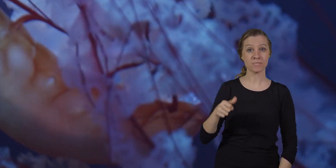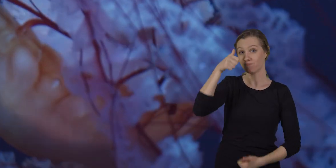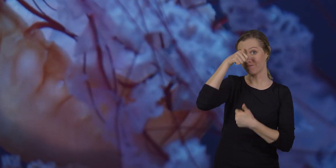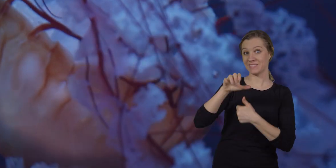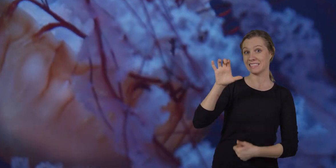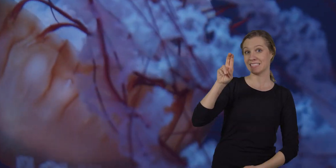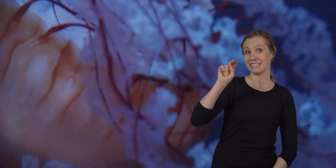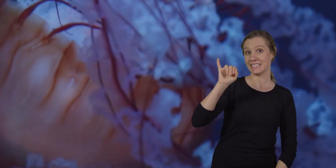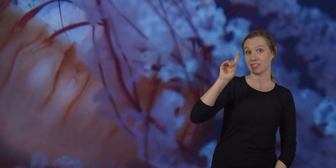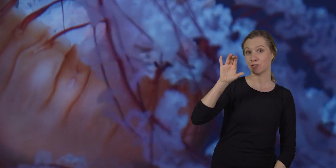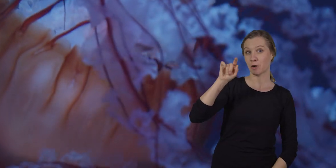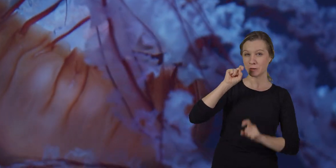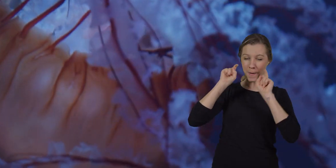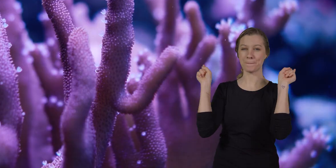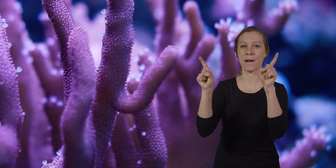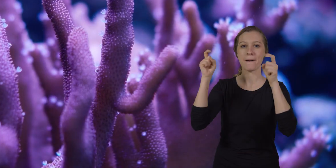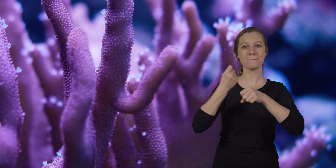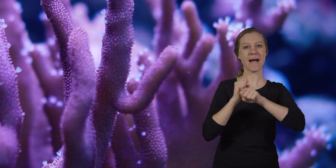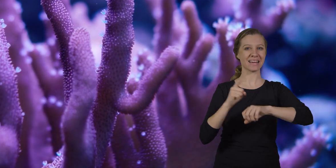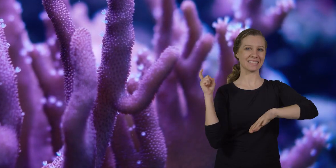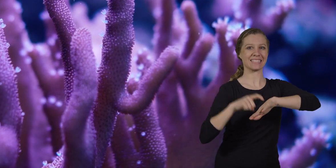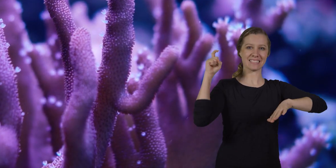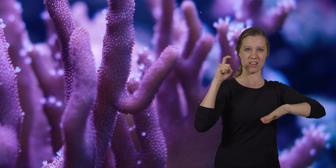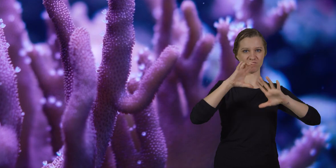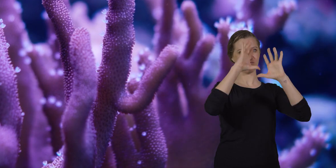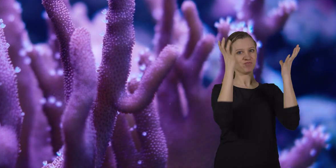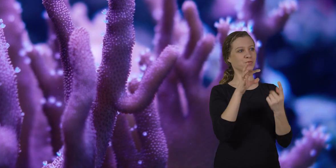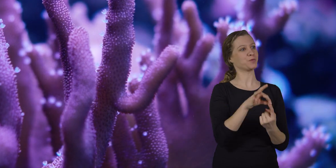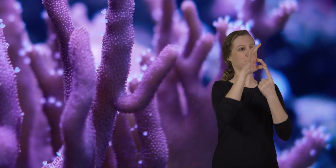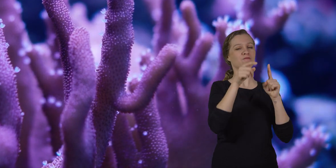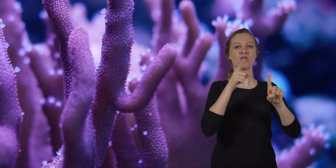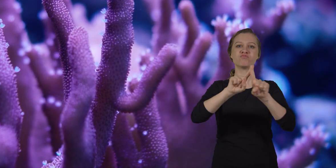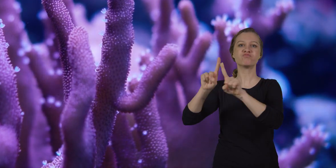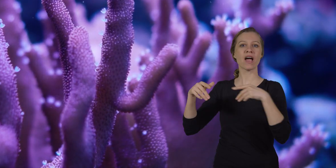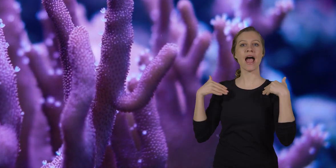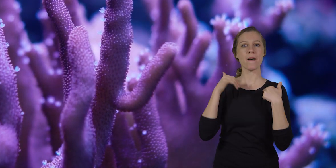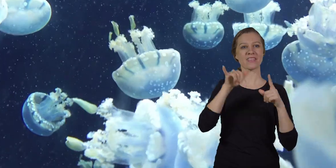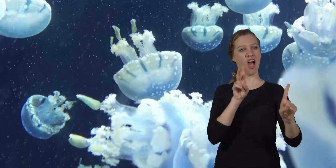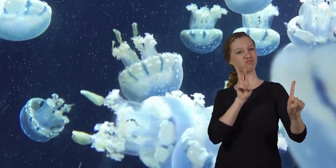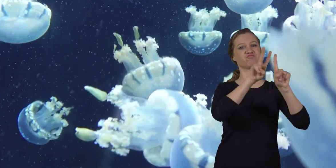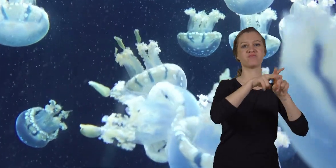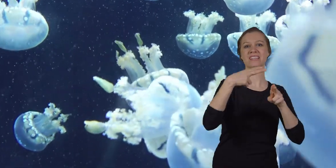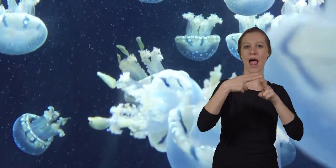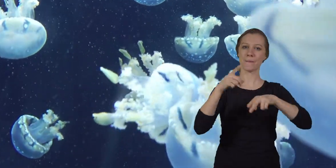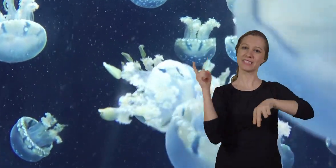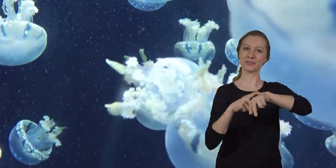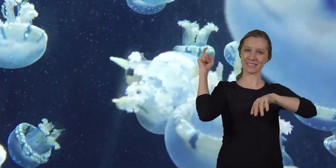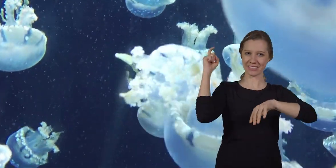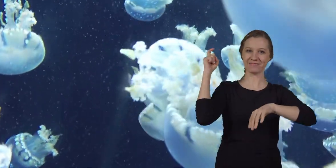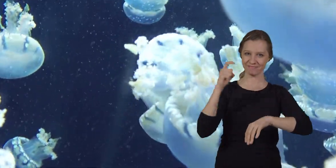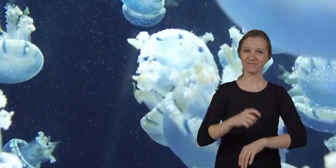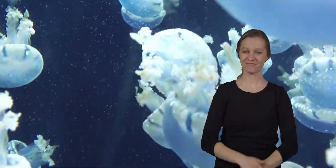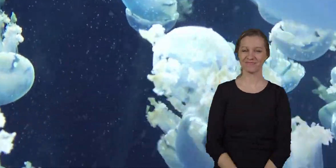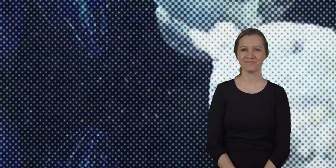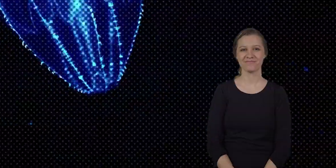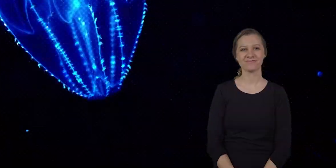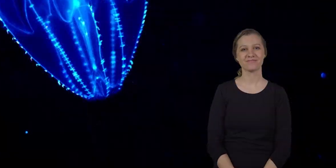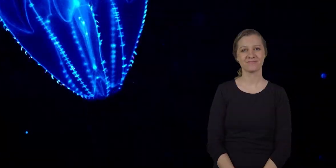cnidocytes are what make cnidarians unique from other animals and what gives them their name